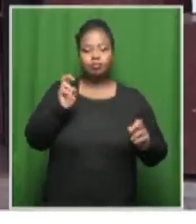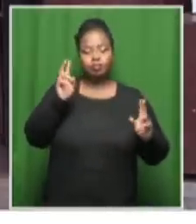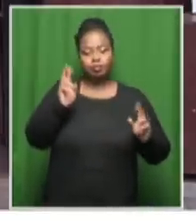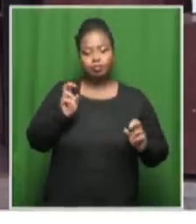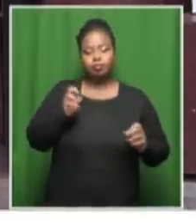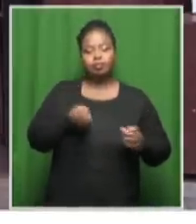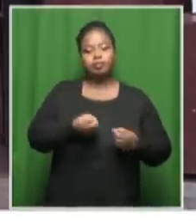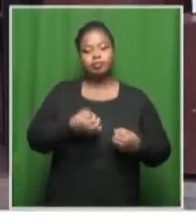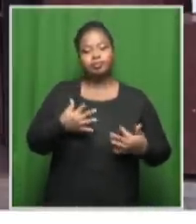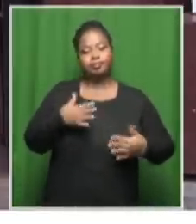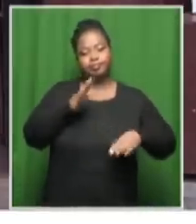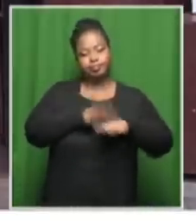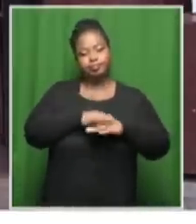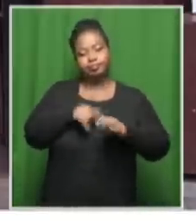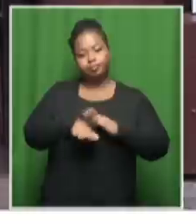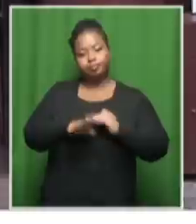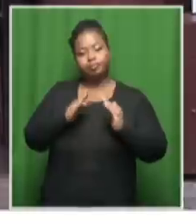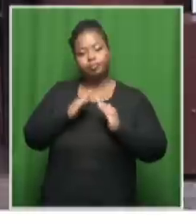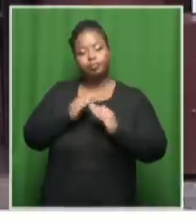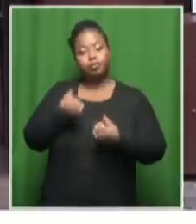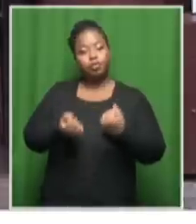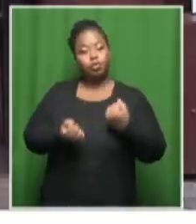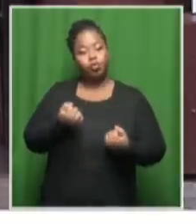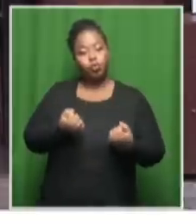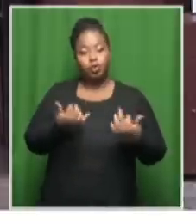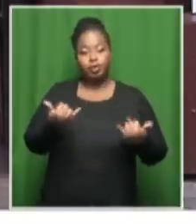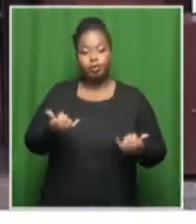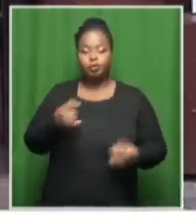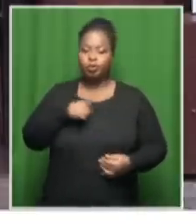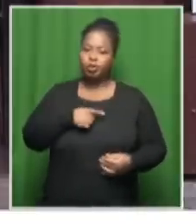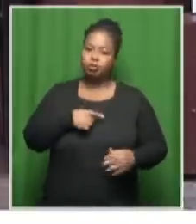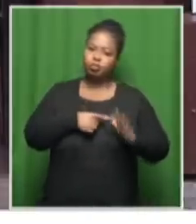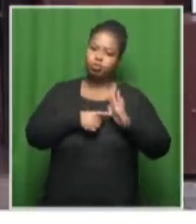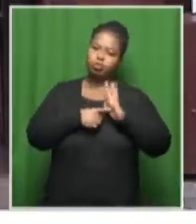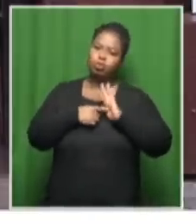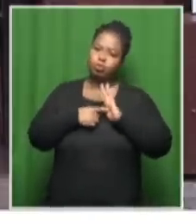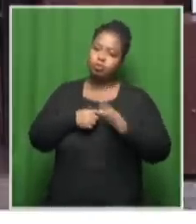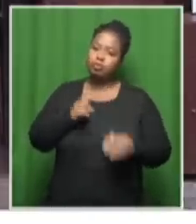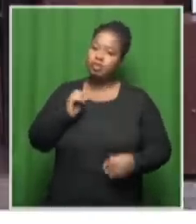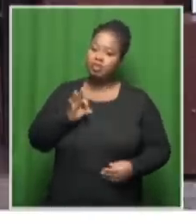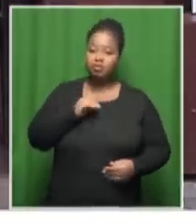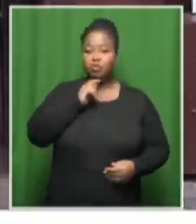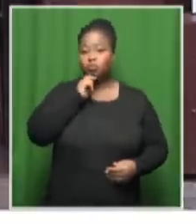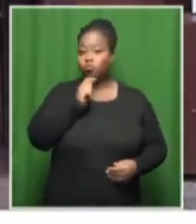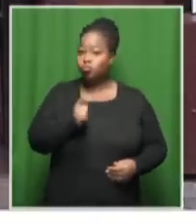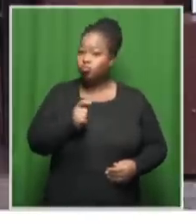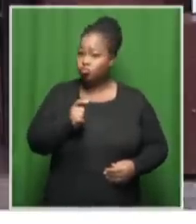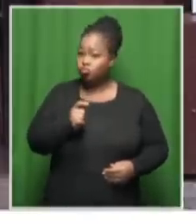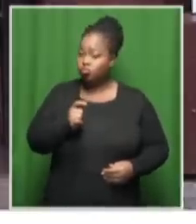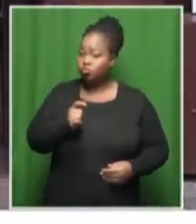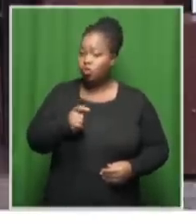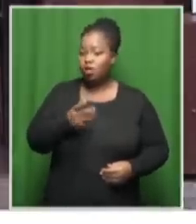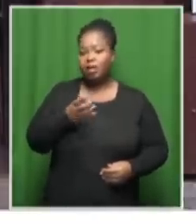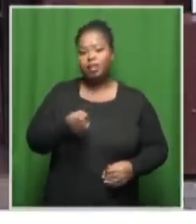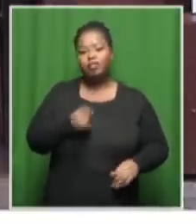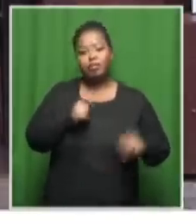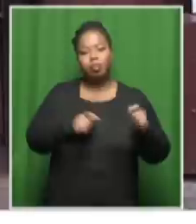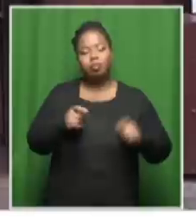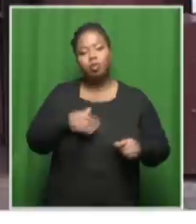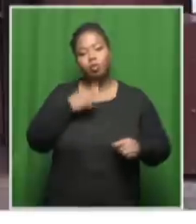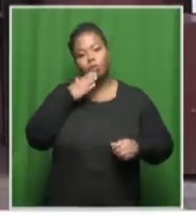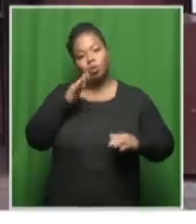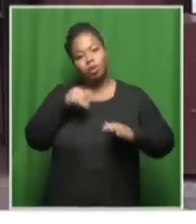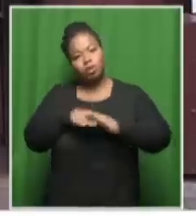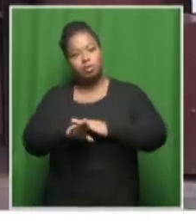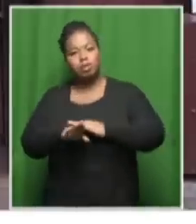raised several times inside this court because it will give us an indication of whether or not there were intruders that had gone